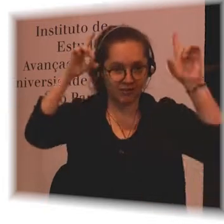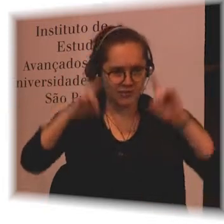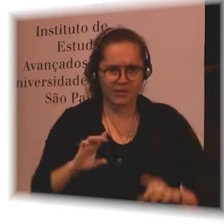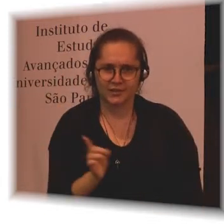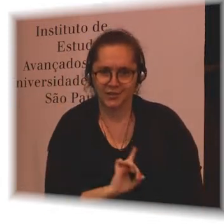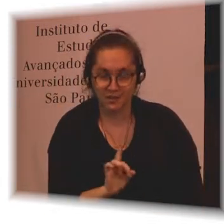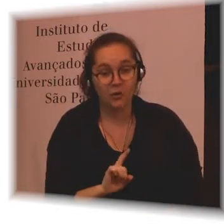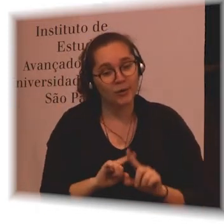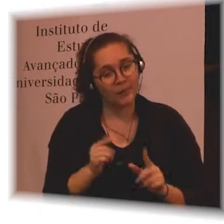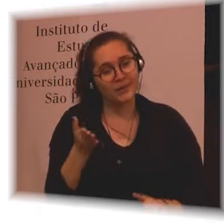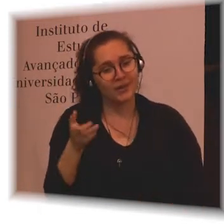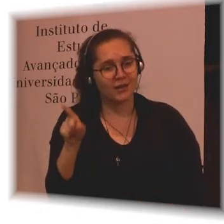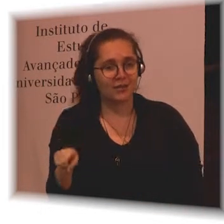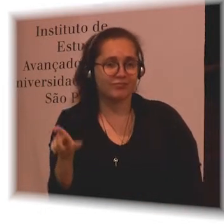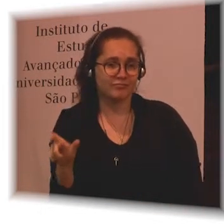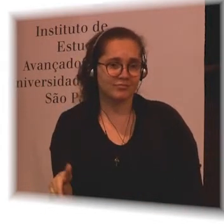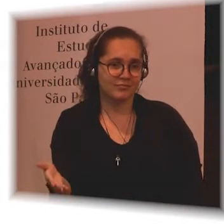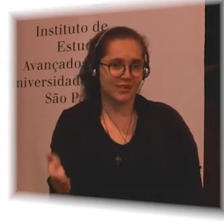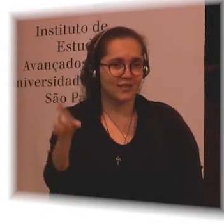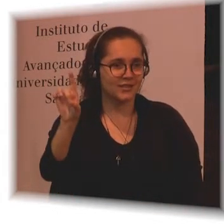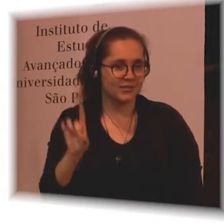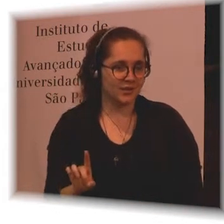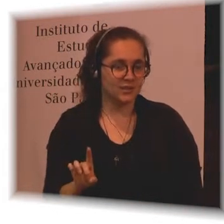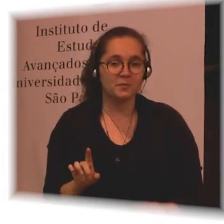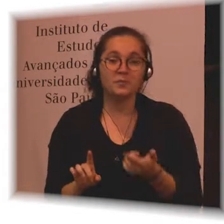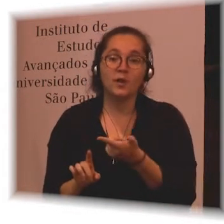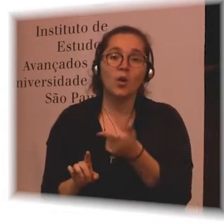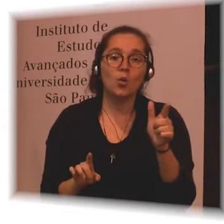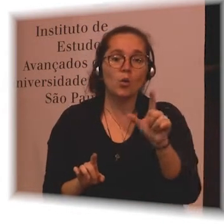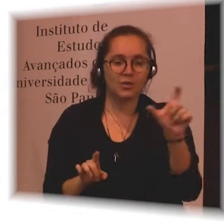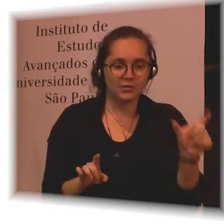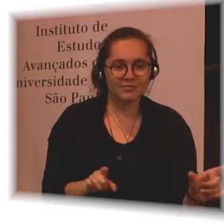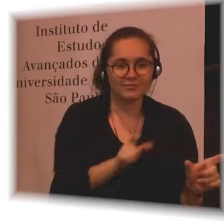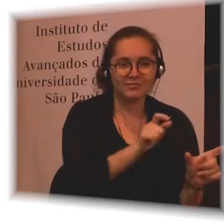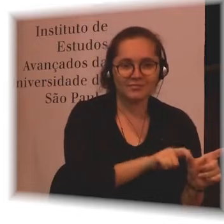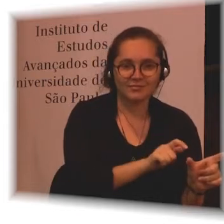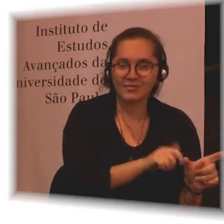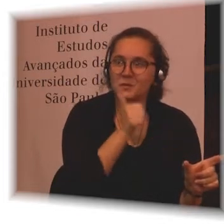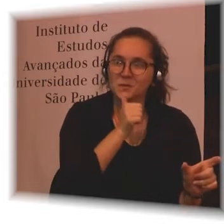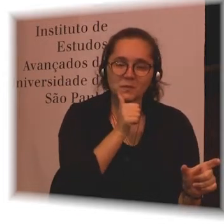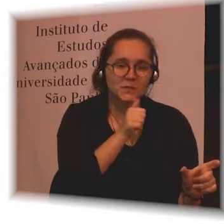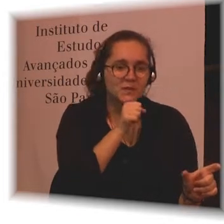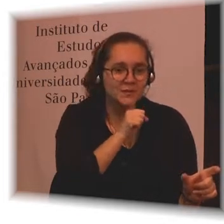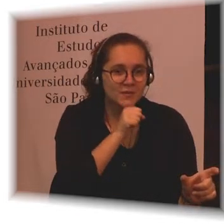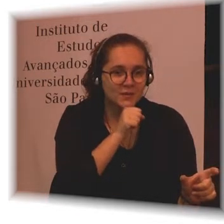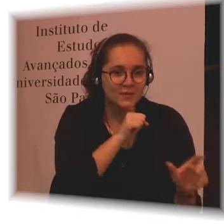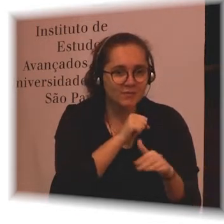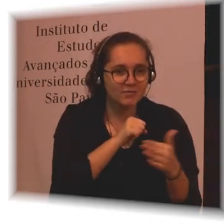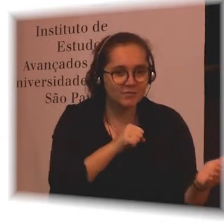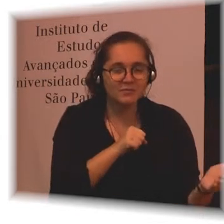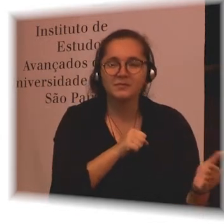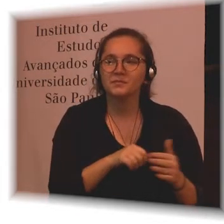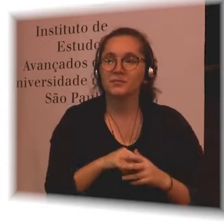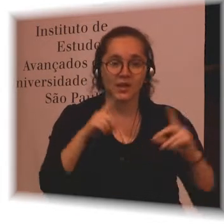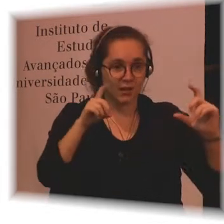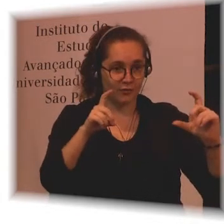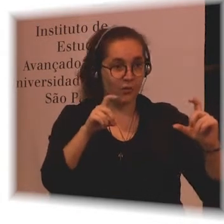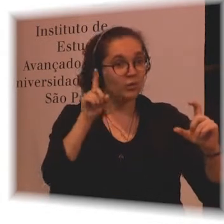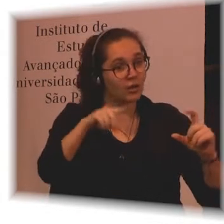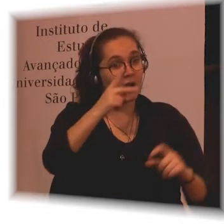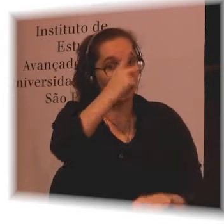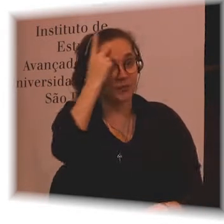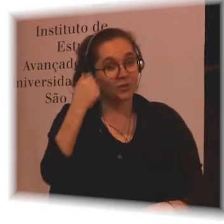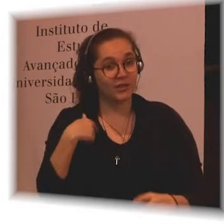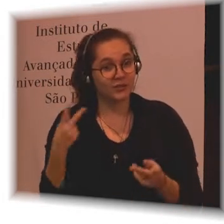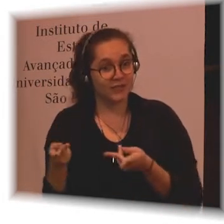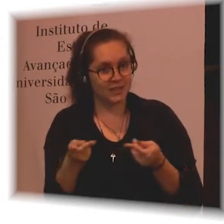But the other person was this other lady who was the reason why we were visiting. It was in Italy. And her